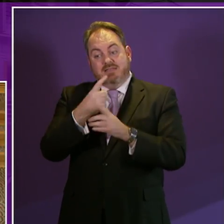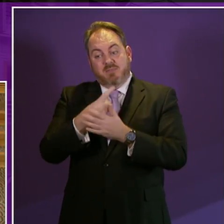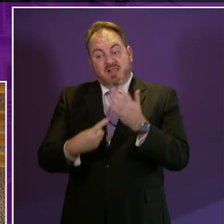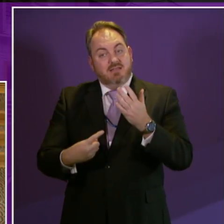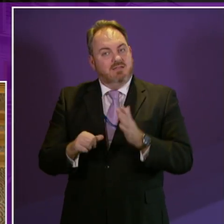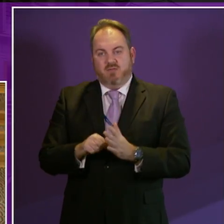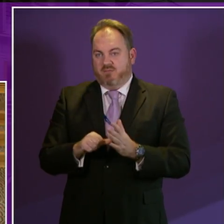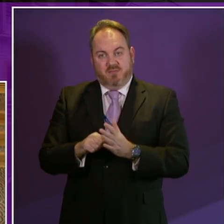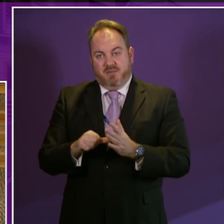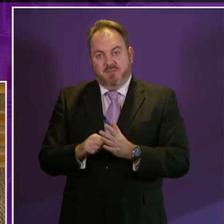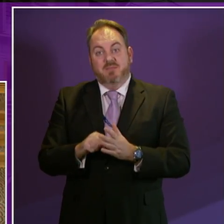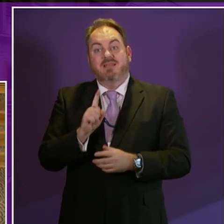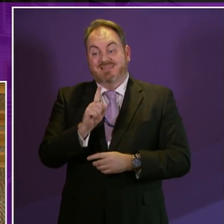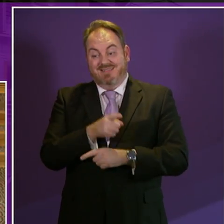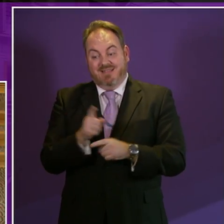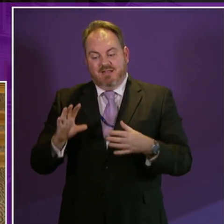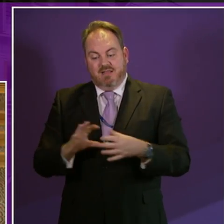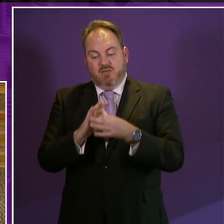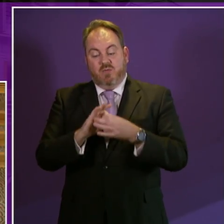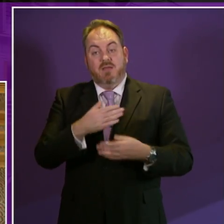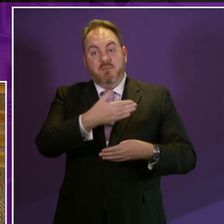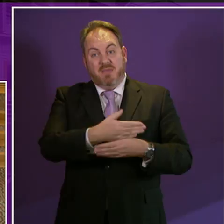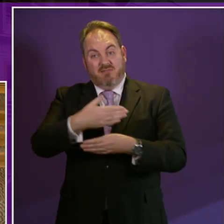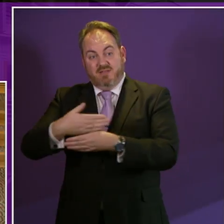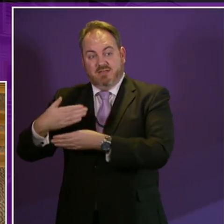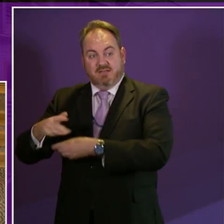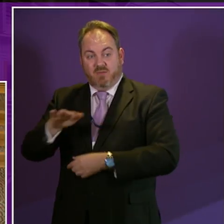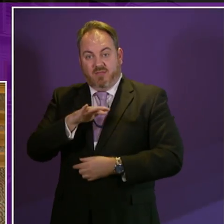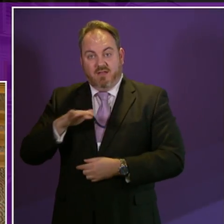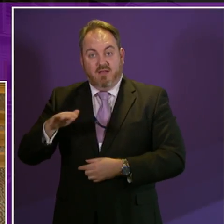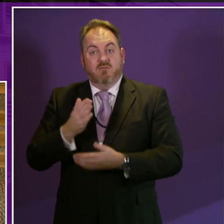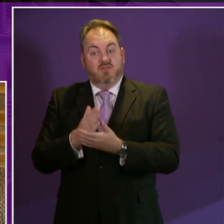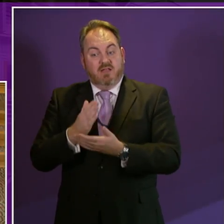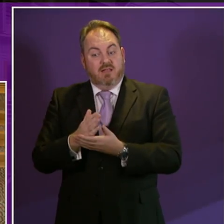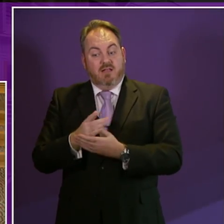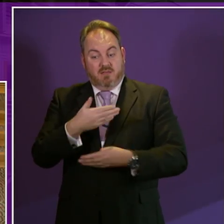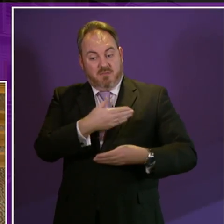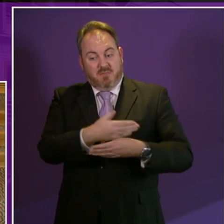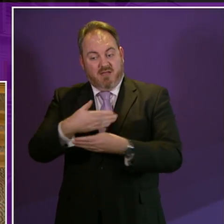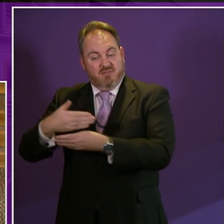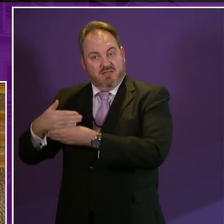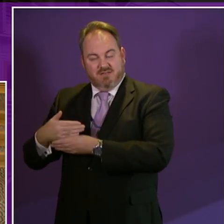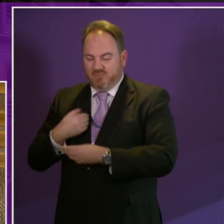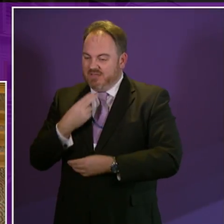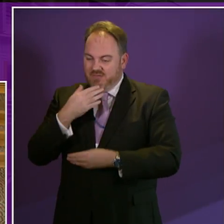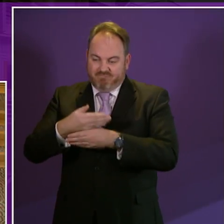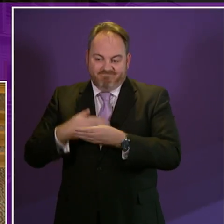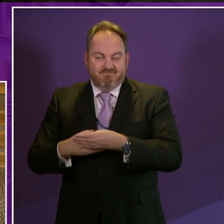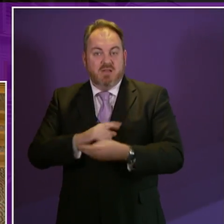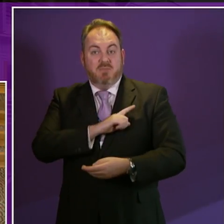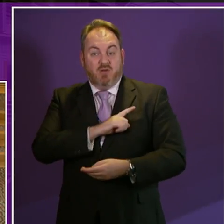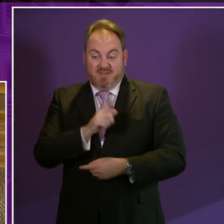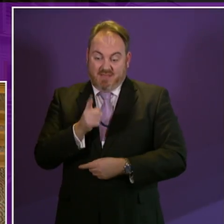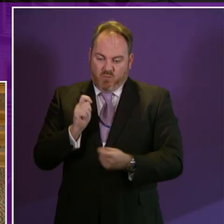the barriers we allow to stand in their way. Removing those barriers and achieving equality of opportunity is the